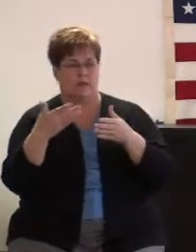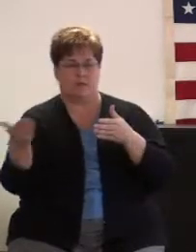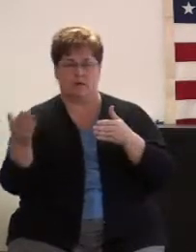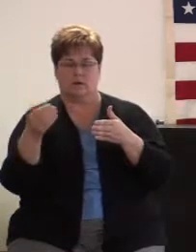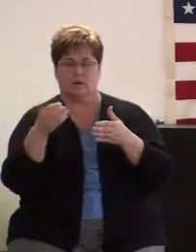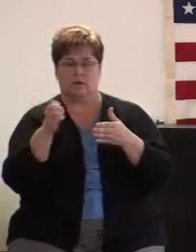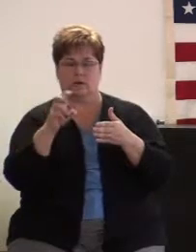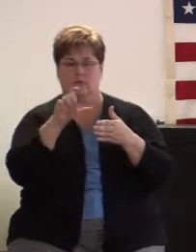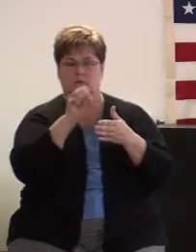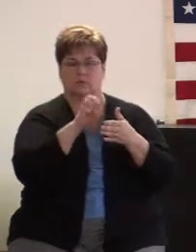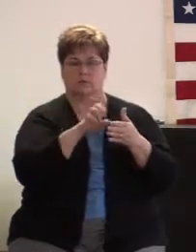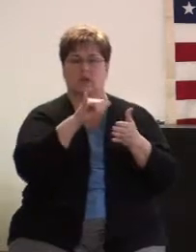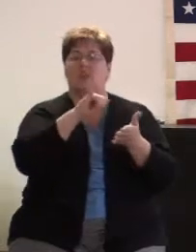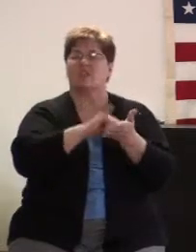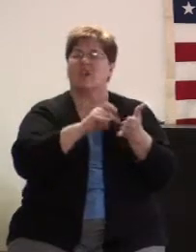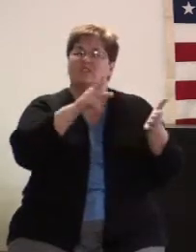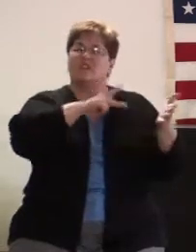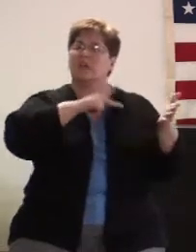That's kingdom.